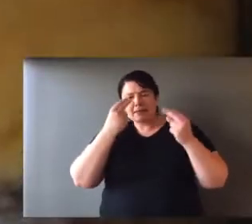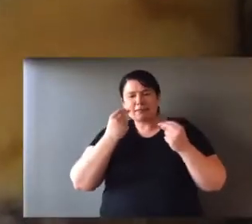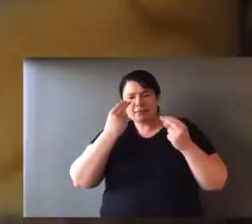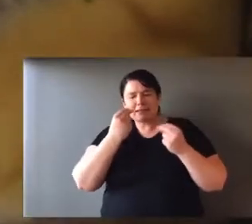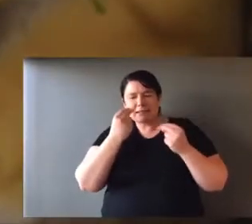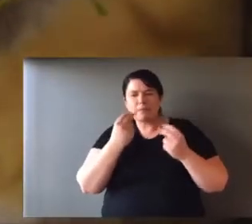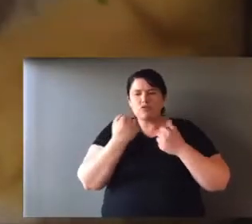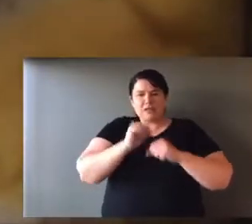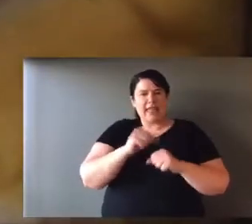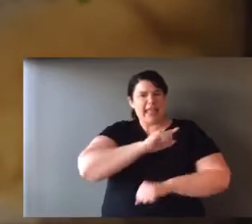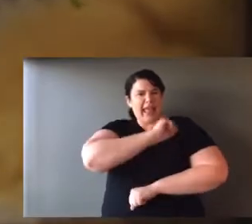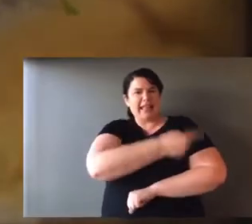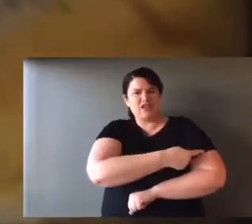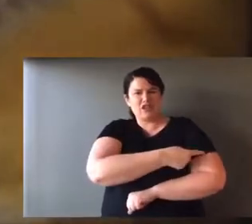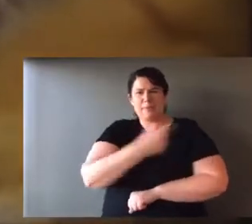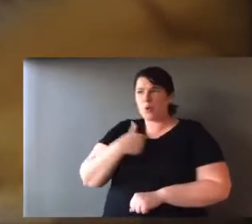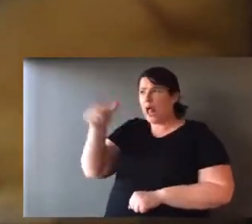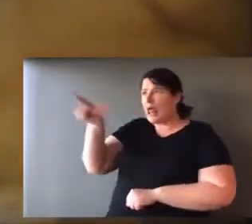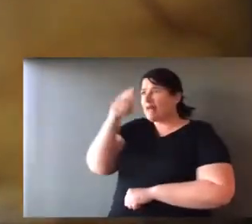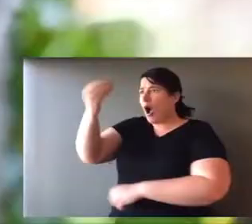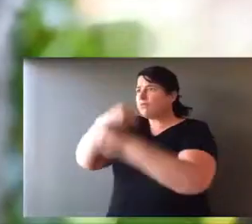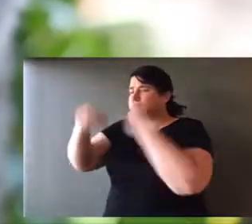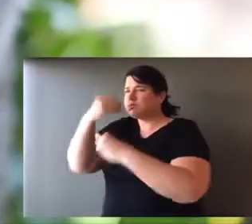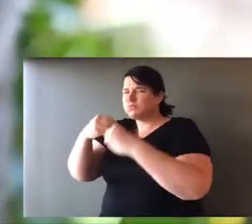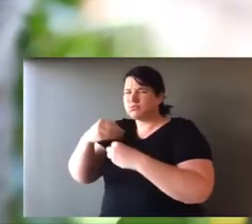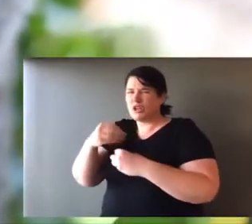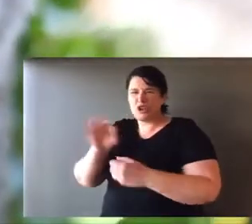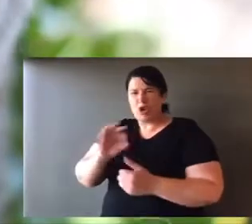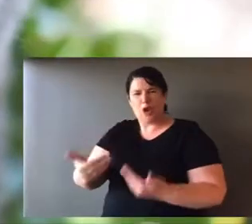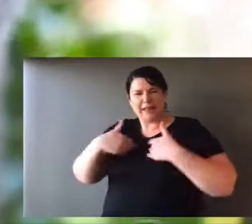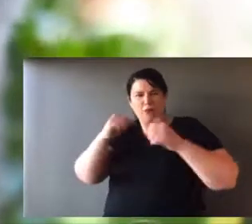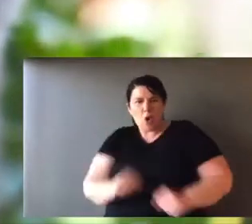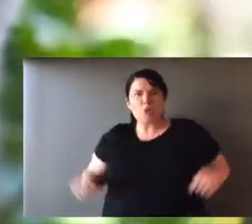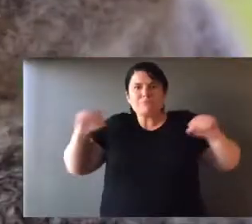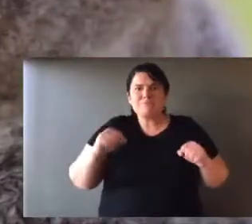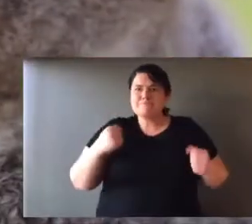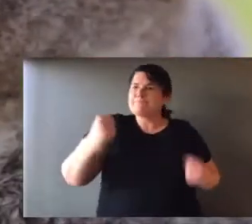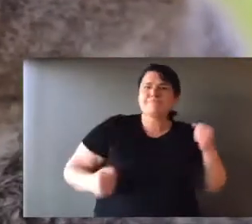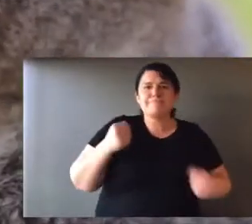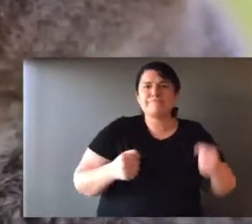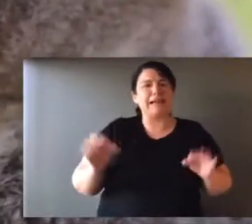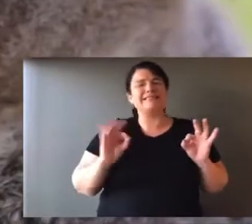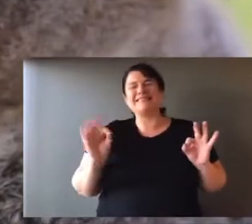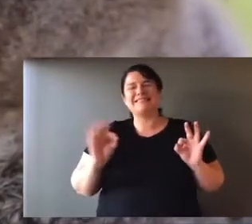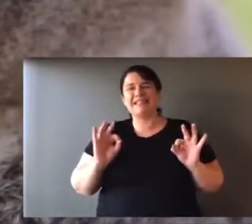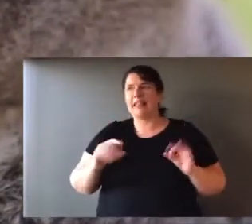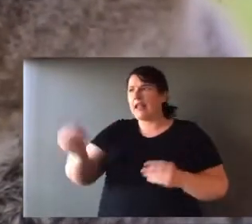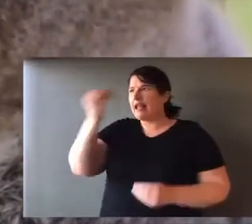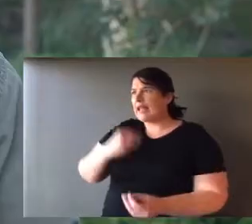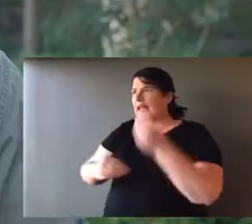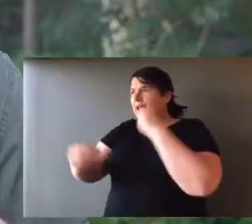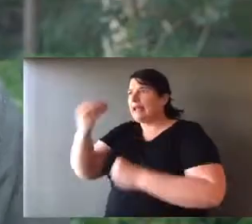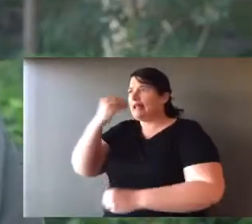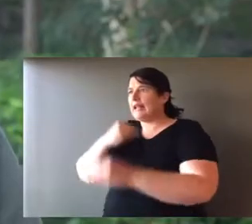energy conservation and that's why they sleep so much. So the food that they eat, eucalyptus, is really low in energy.